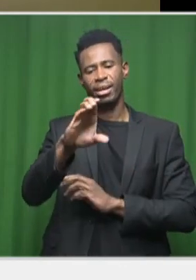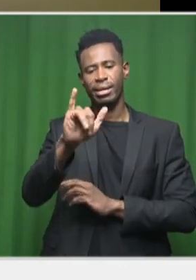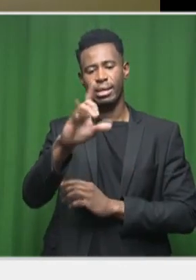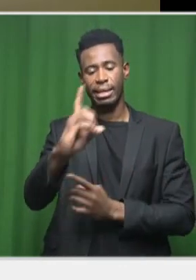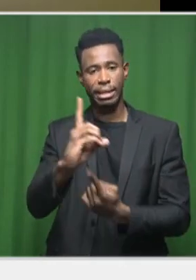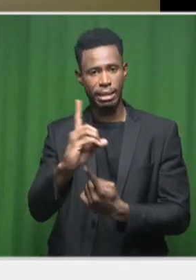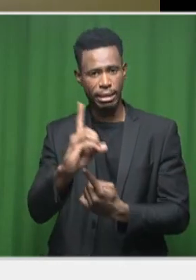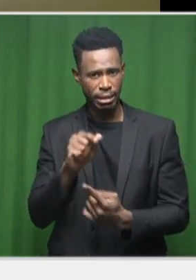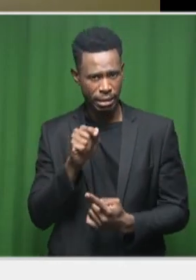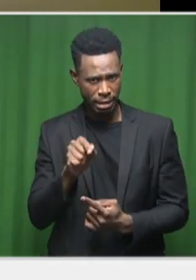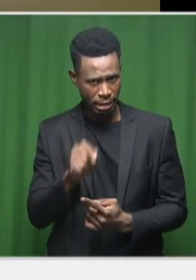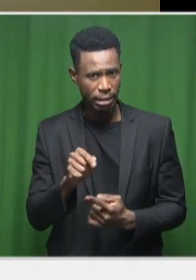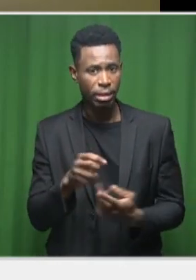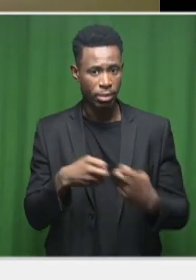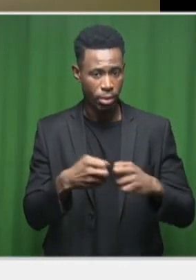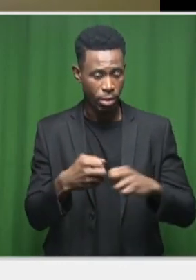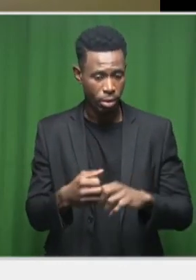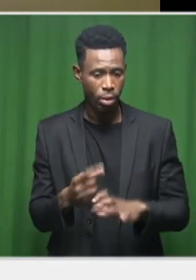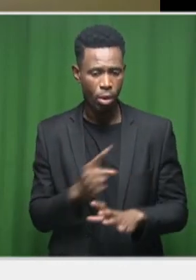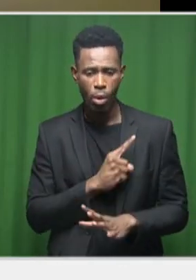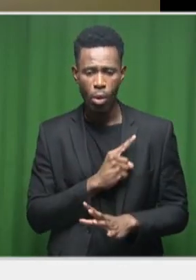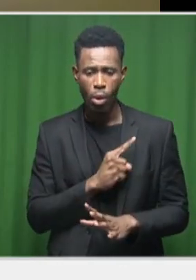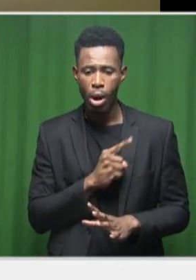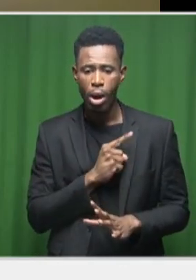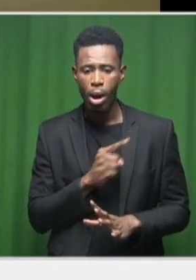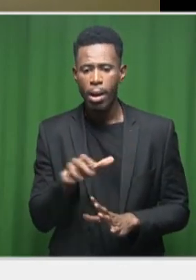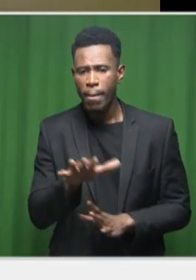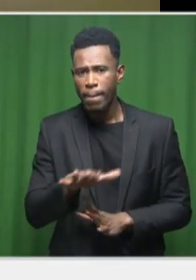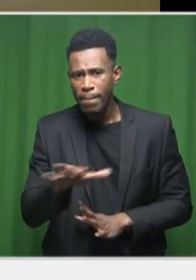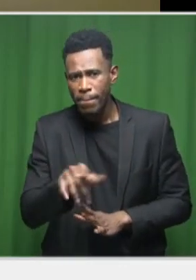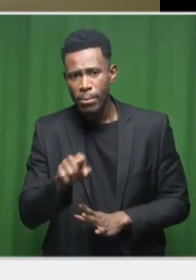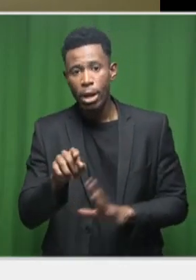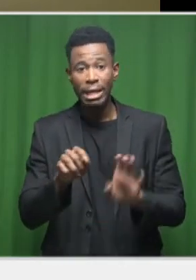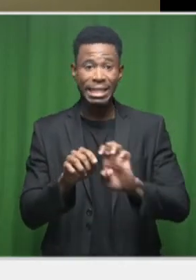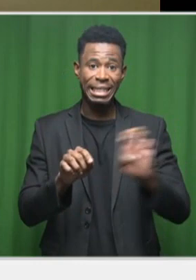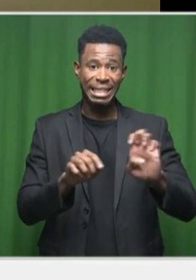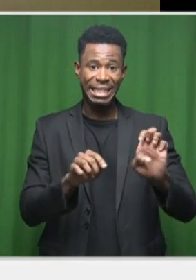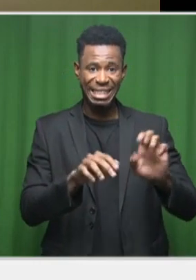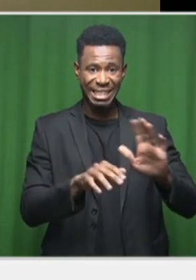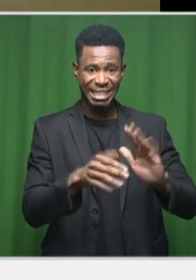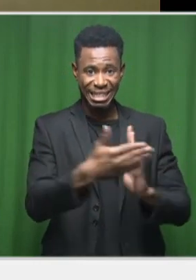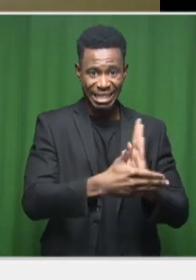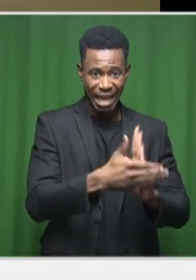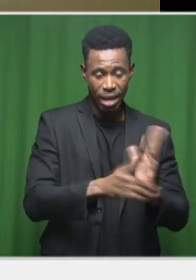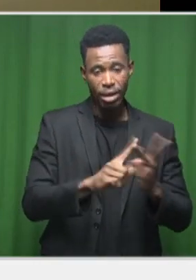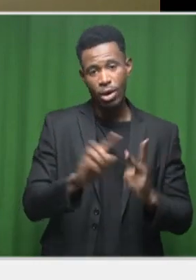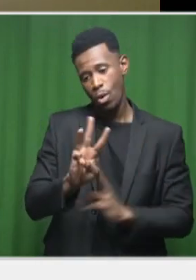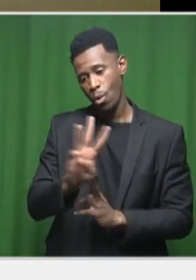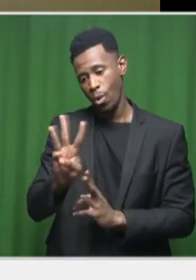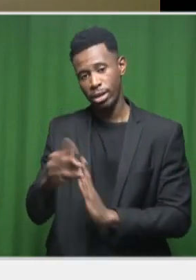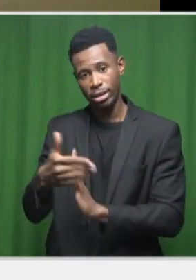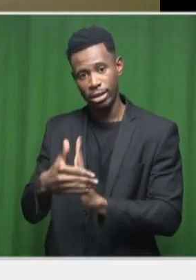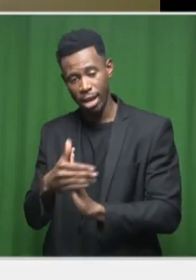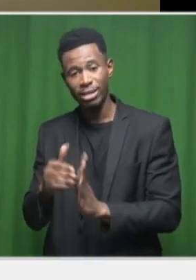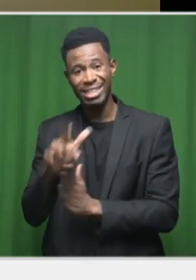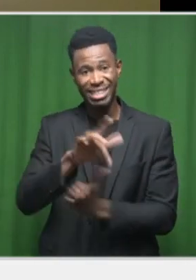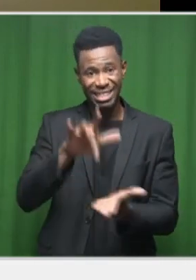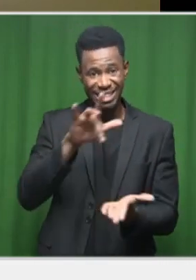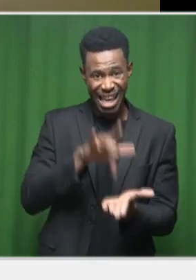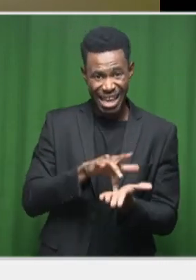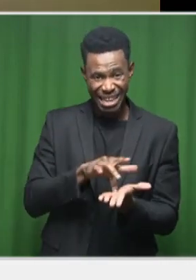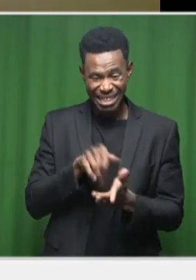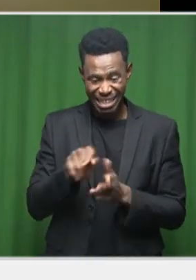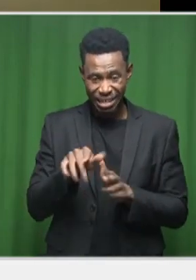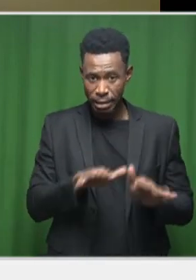the decanting of acid mine drainage within the Western Basin and also the Eastern Basin, and also then the Central Basin, which is not